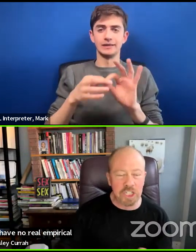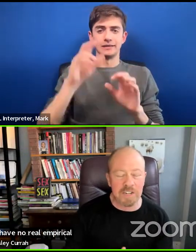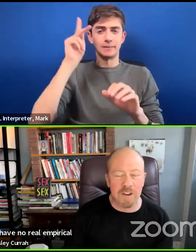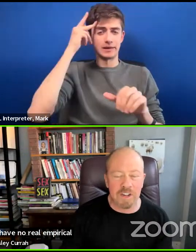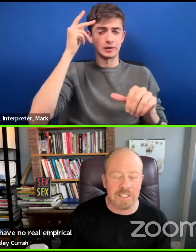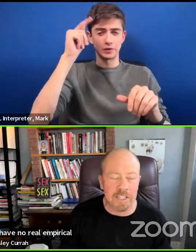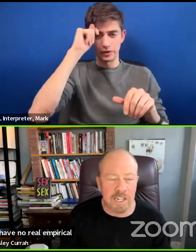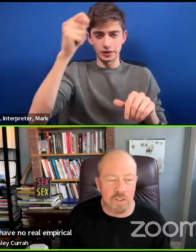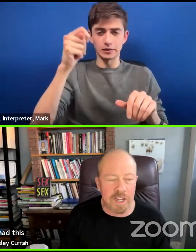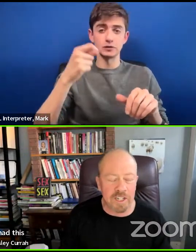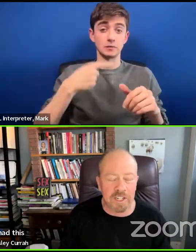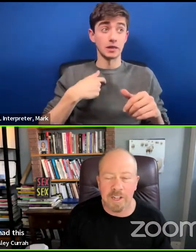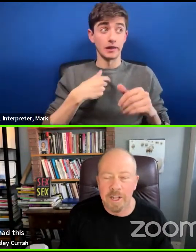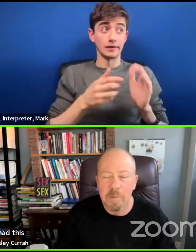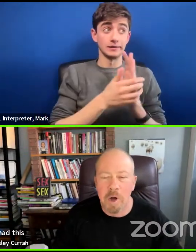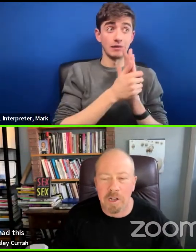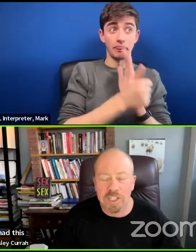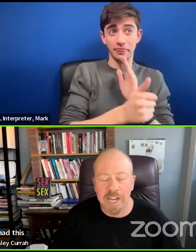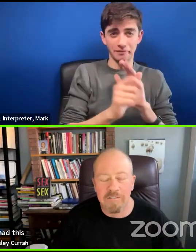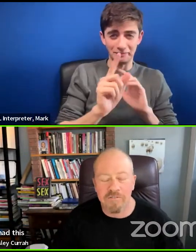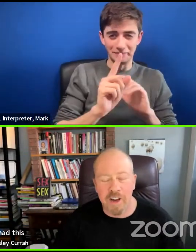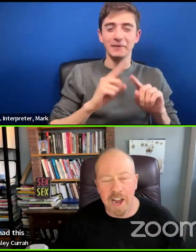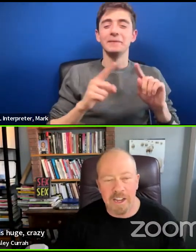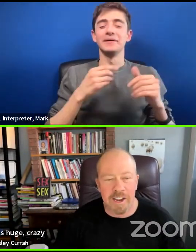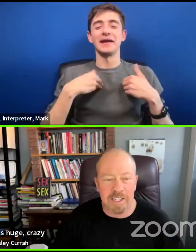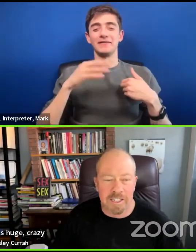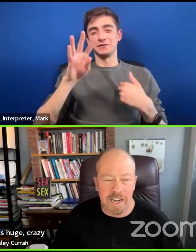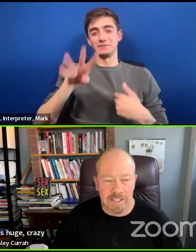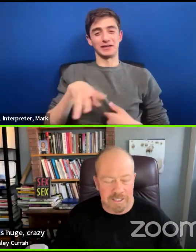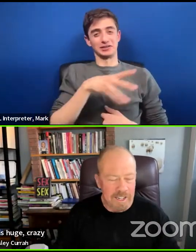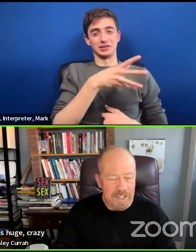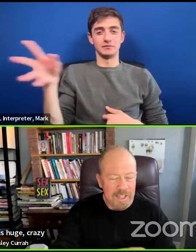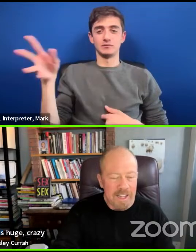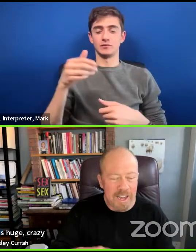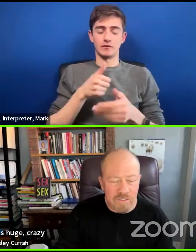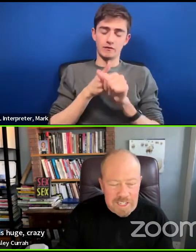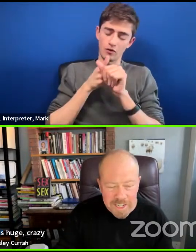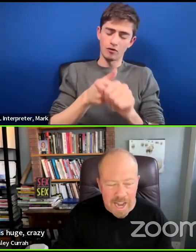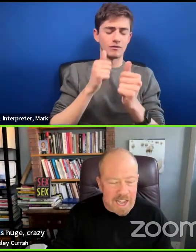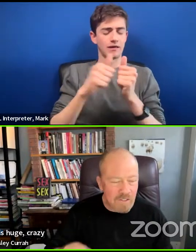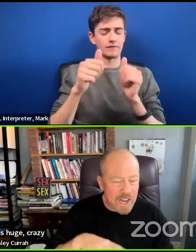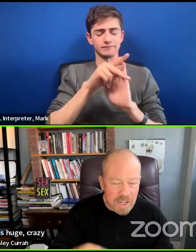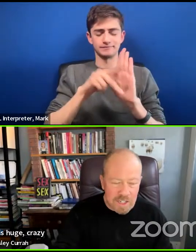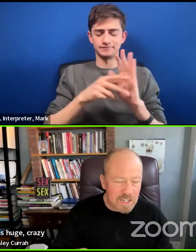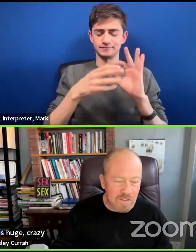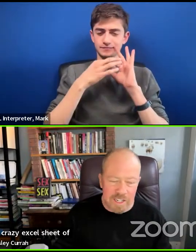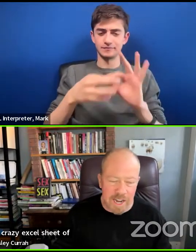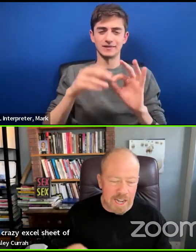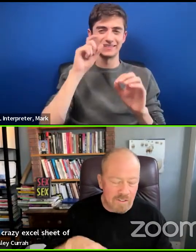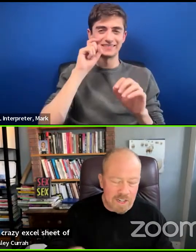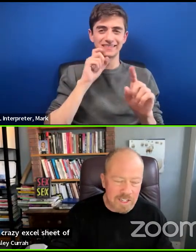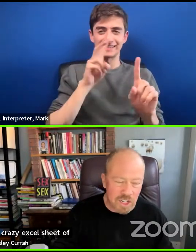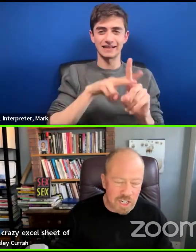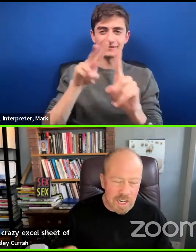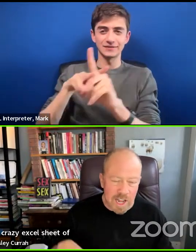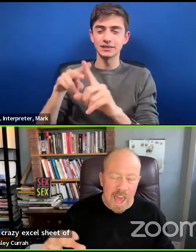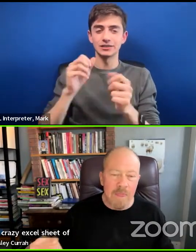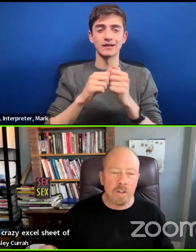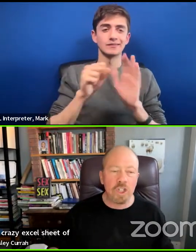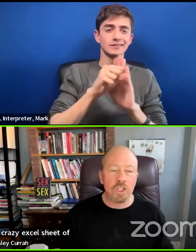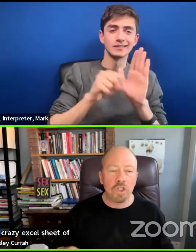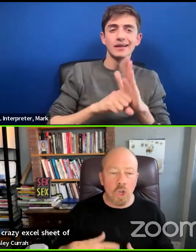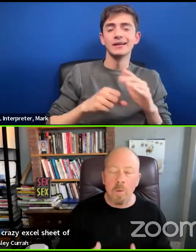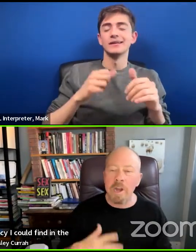Excel sheet of every sex classification policy I could find in the United States, in every state, every agency, in every state, every decision.